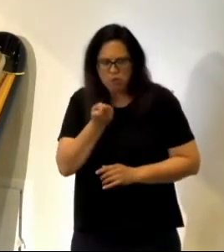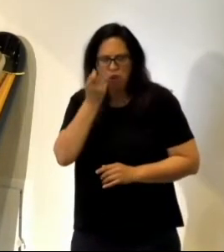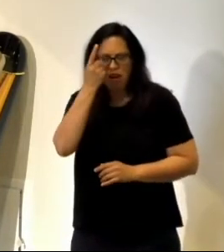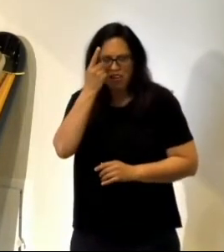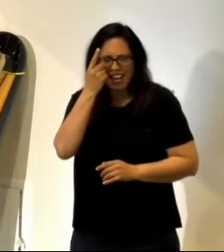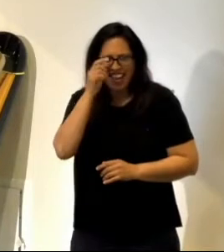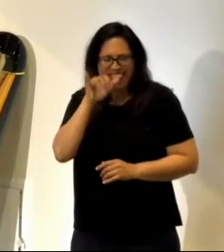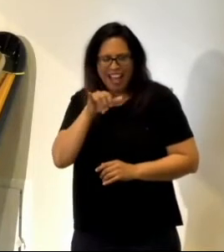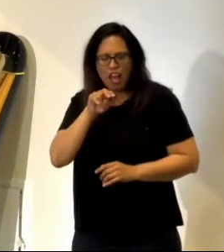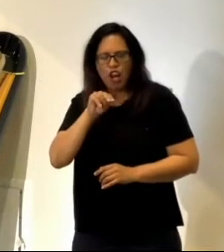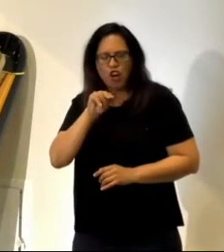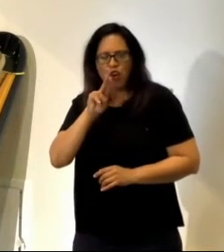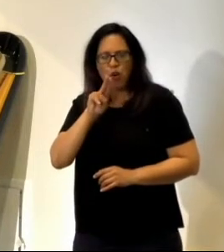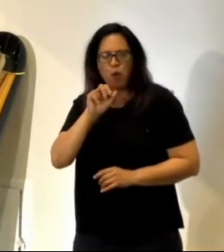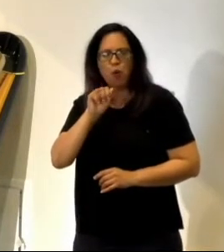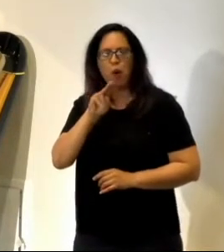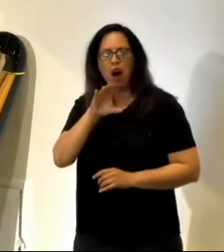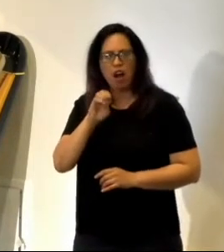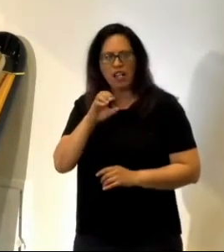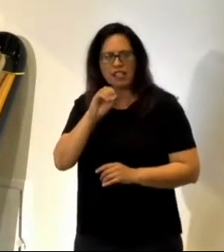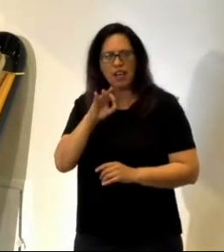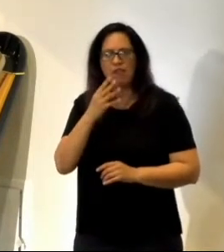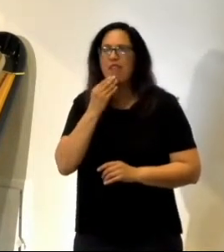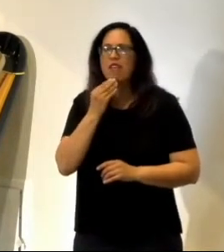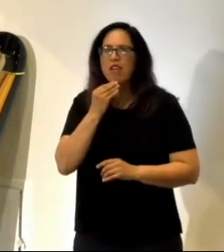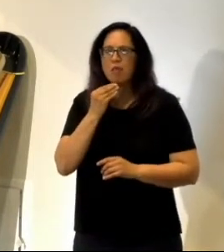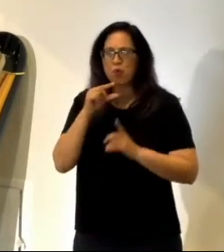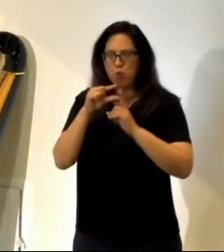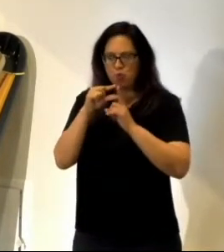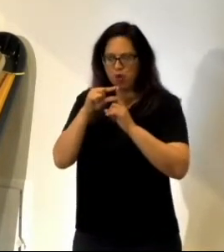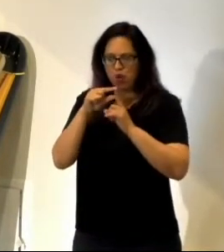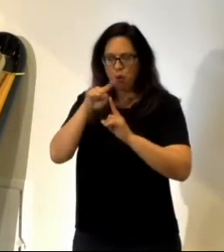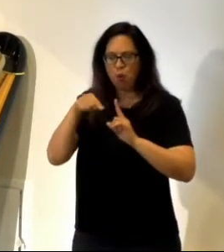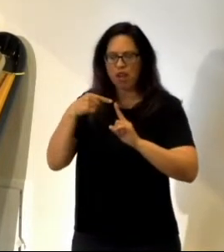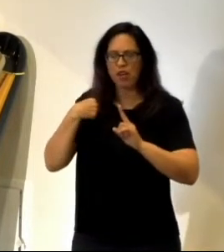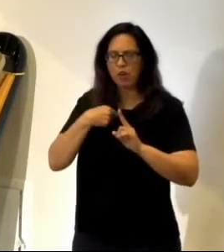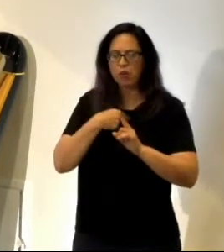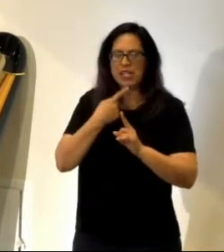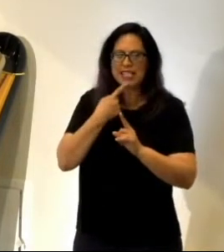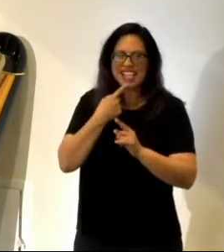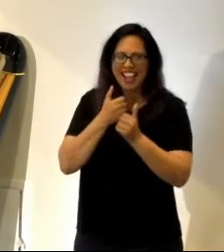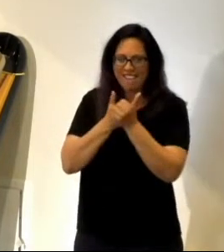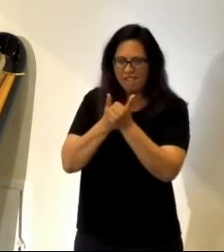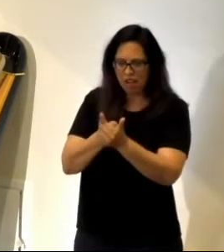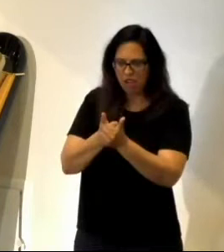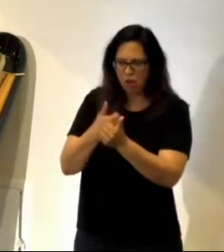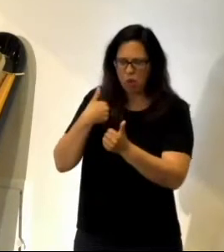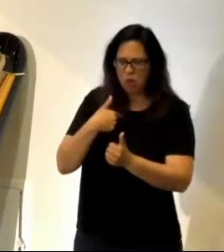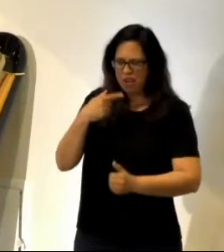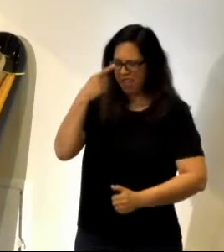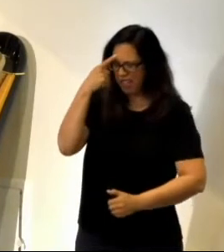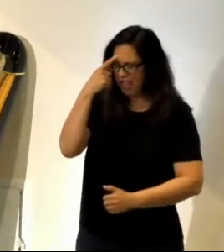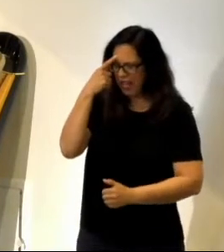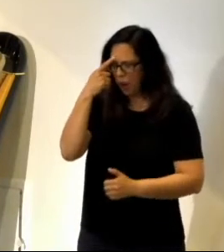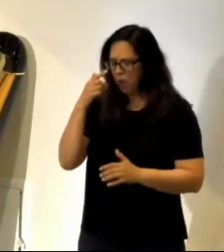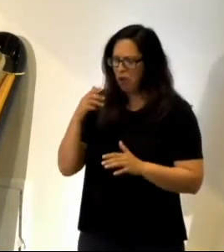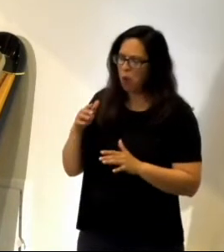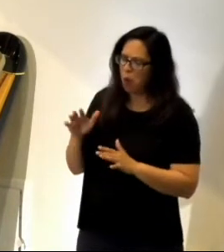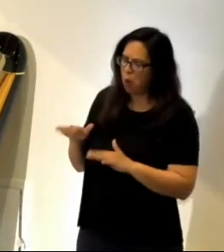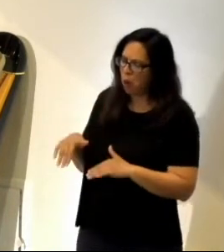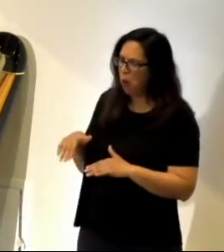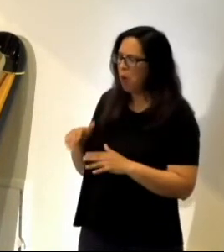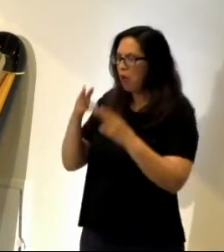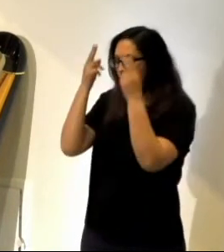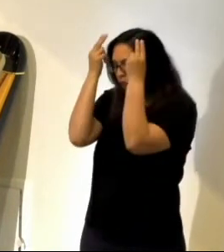Hebrew word. When we think of follow, we think of passive widow puppies, don't we? Isn't that what you think of? Like,